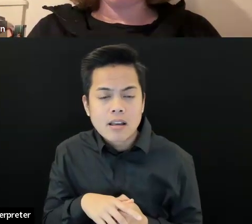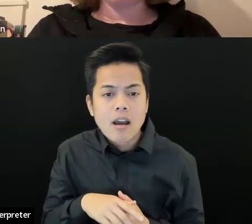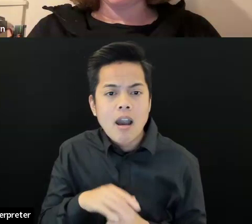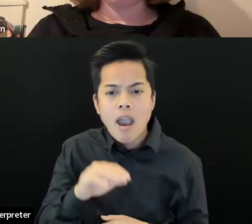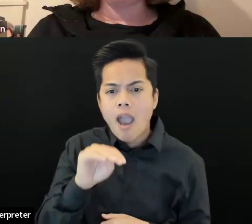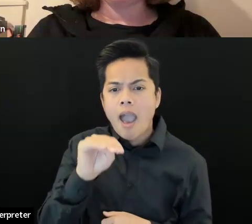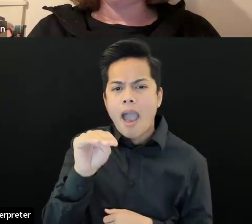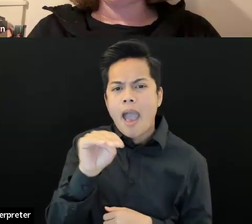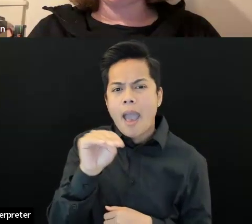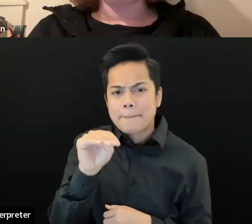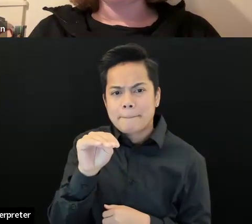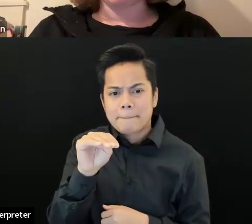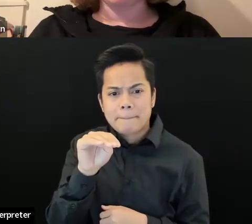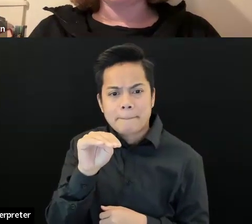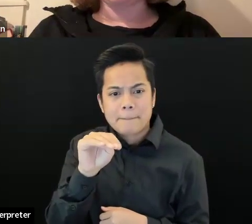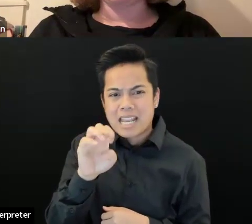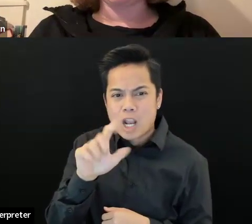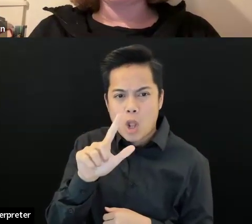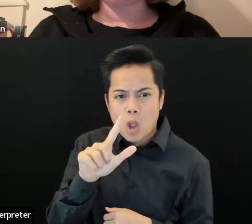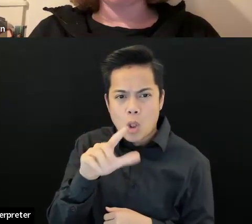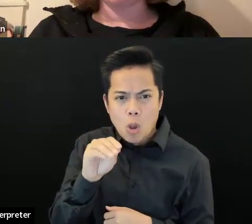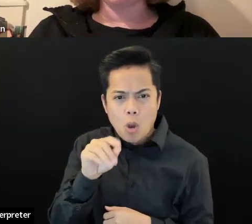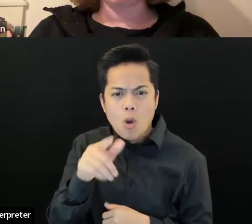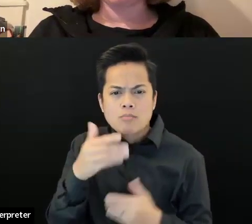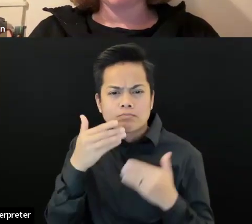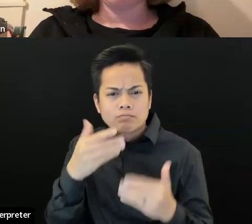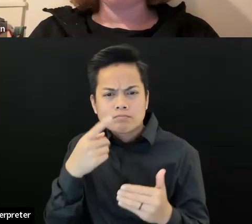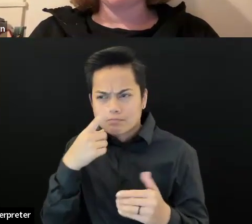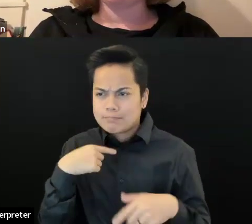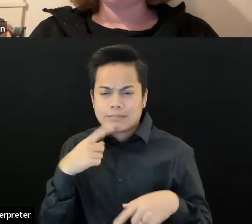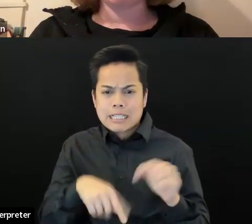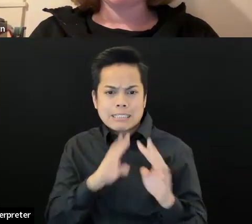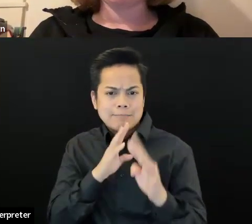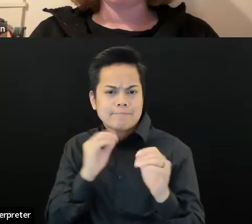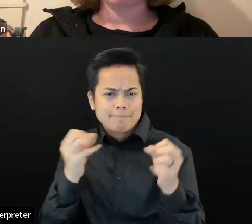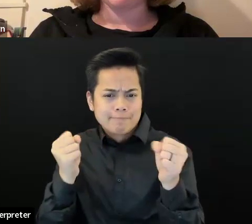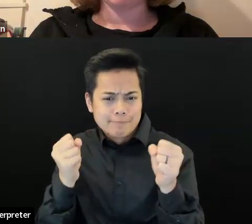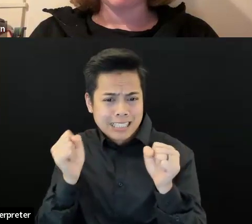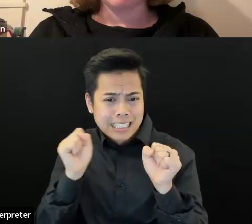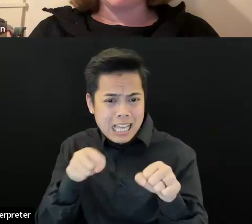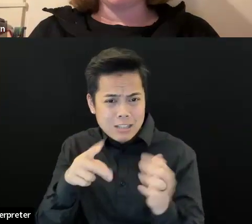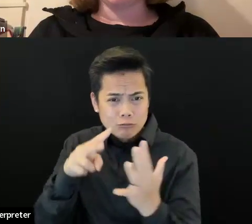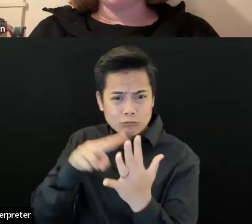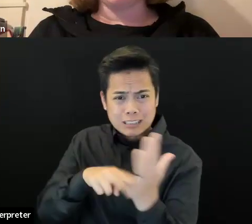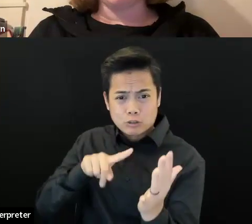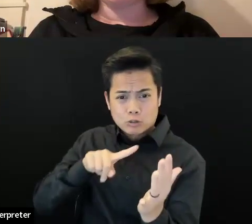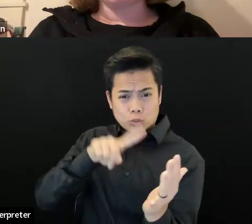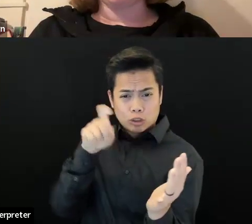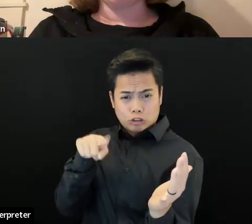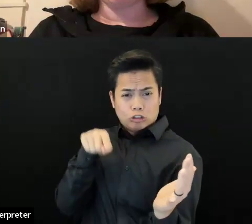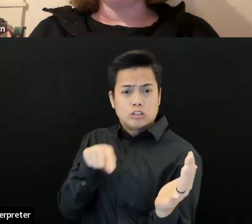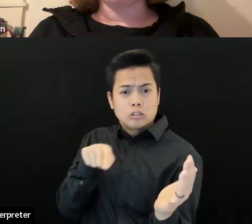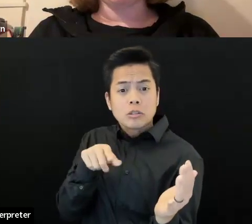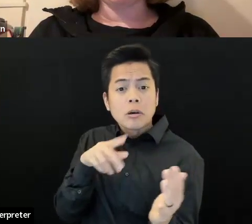question? I would love to see programs that are asynchronous. My chronic condition often makes me miss scheduled events and there's never